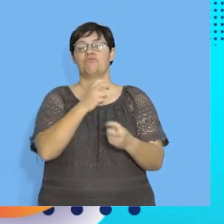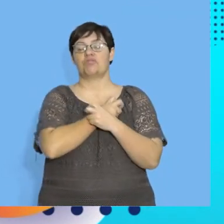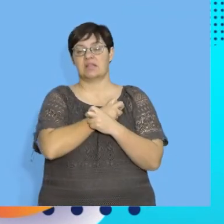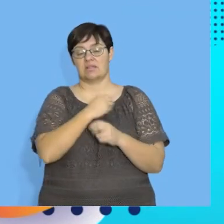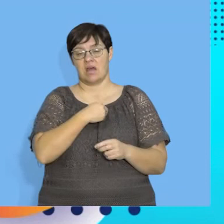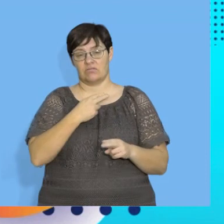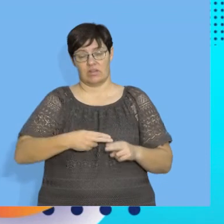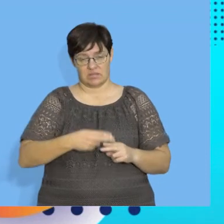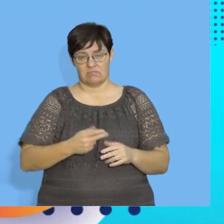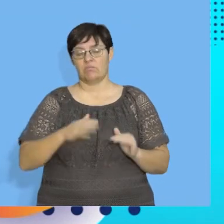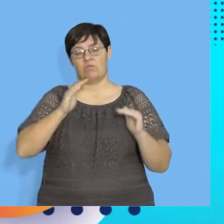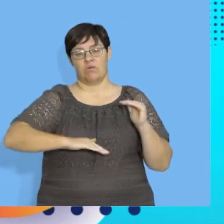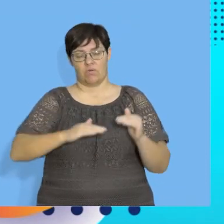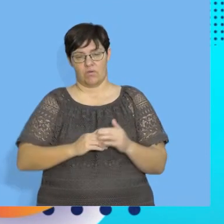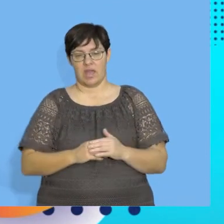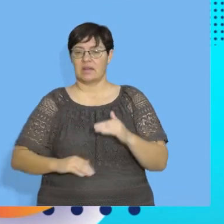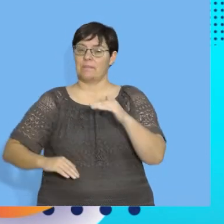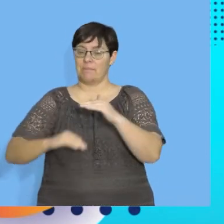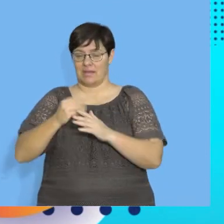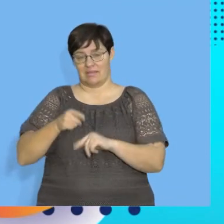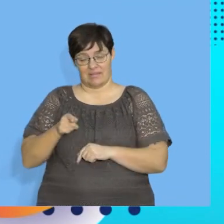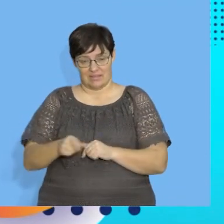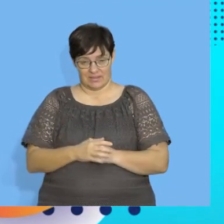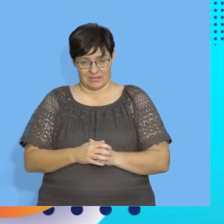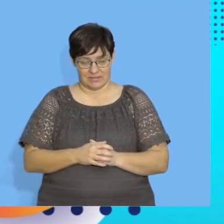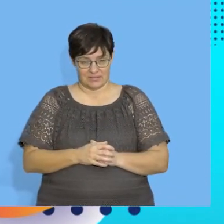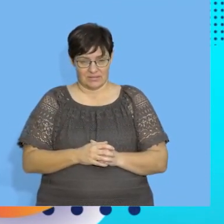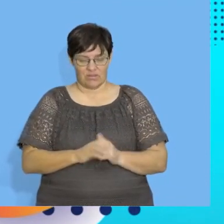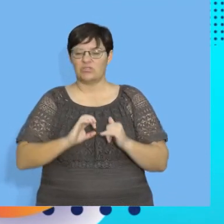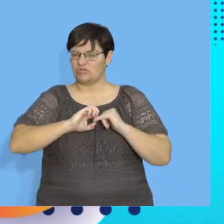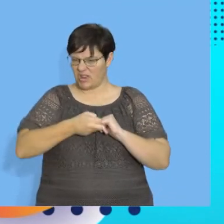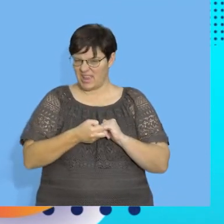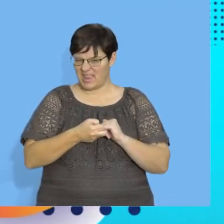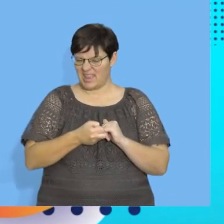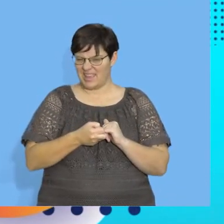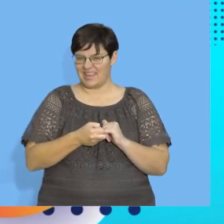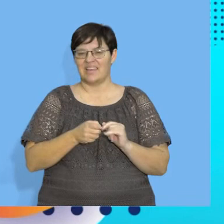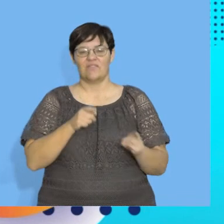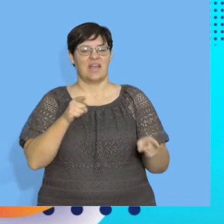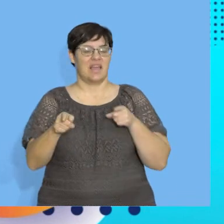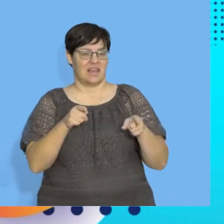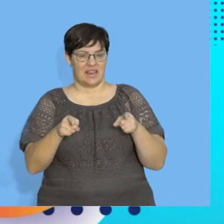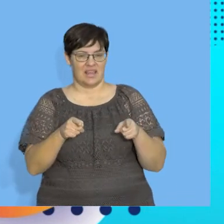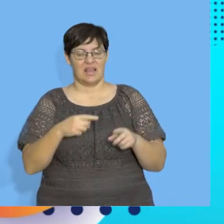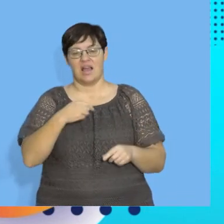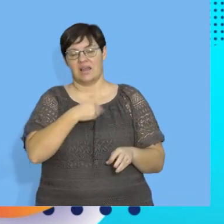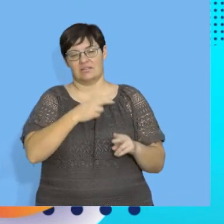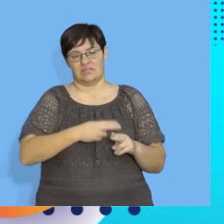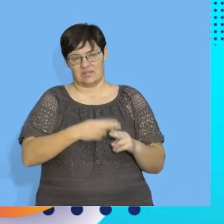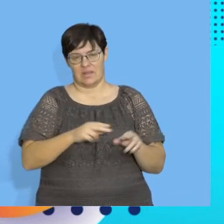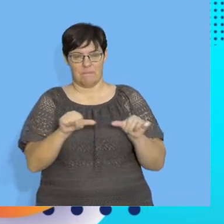then your resting heart rate is lower than actually your peak heart rate. Okay. You can try that if you have any of the